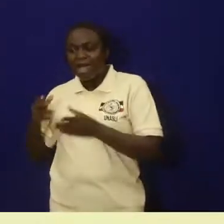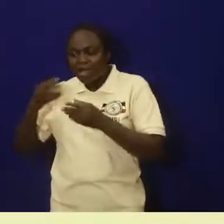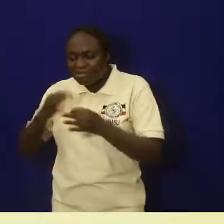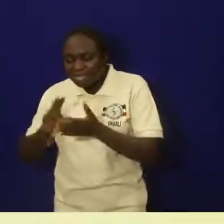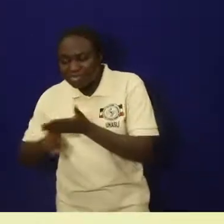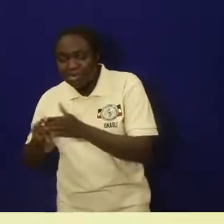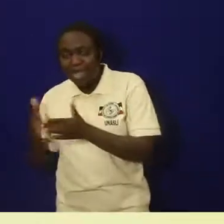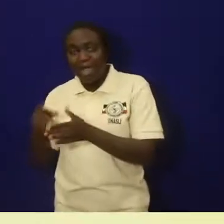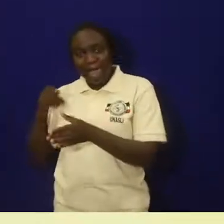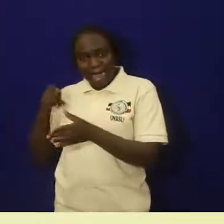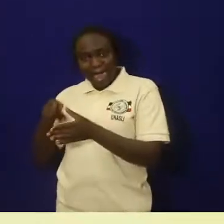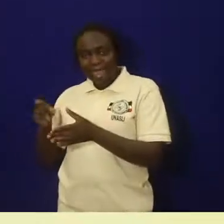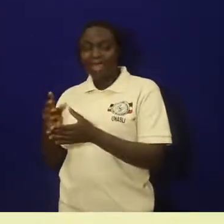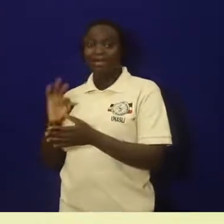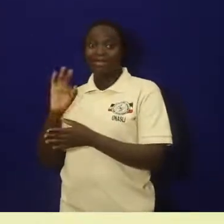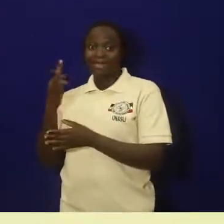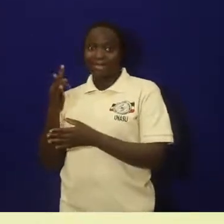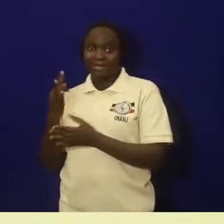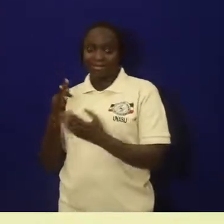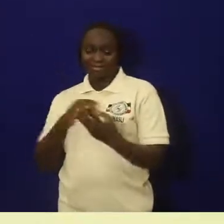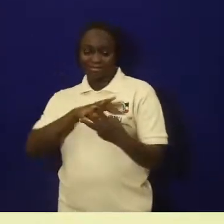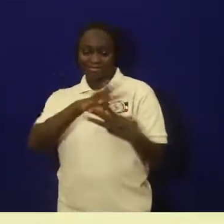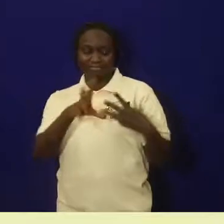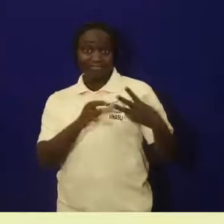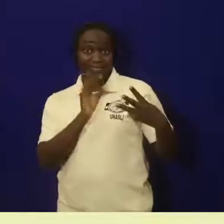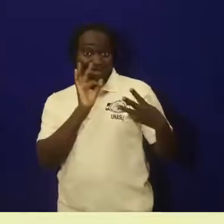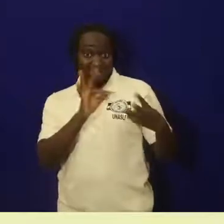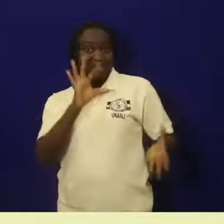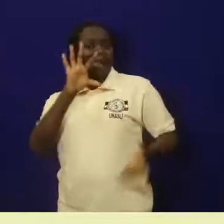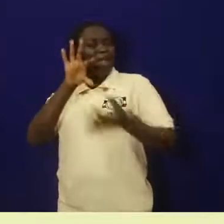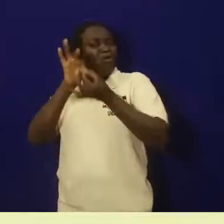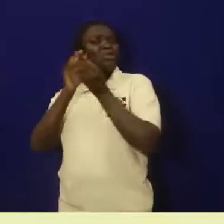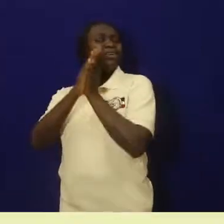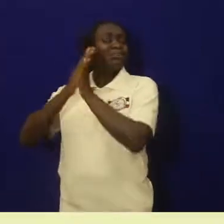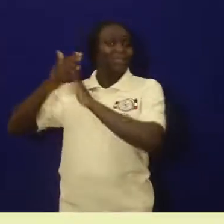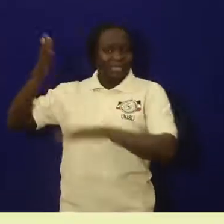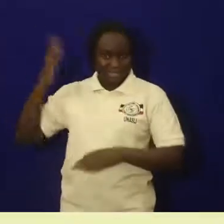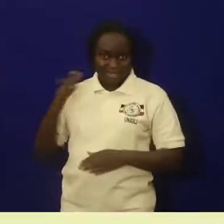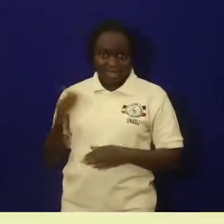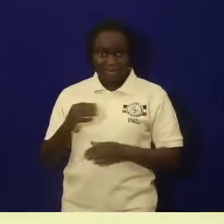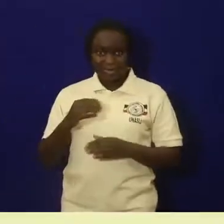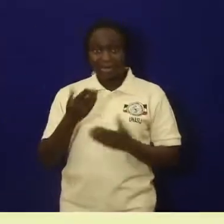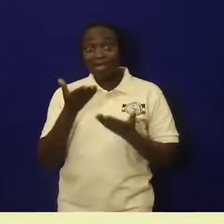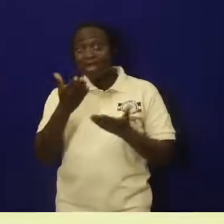So those are the three. If you have got them, give yourself a good, a big tick.